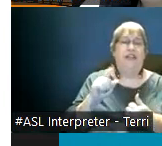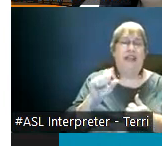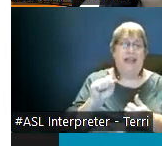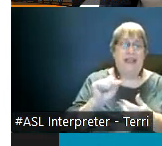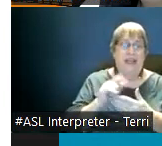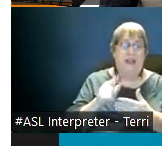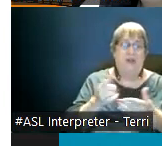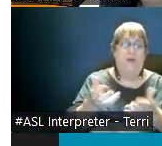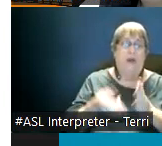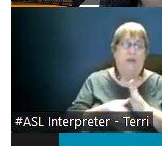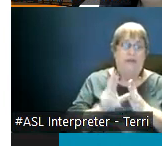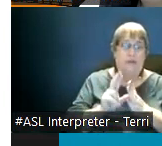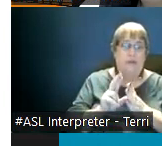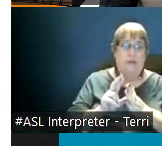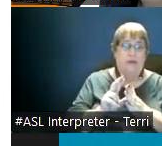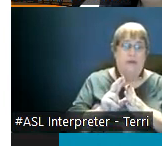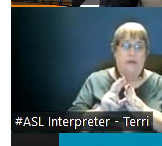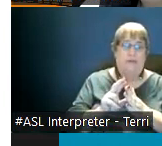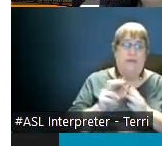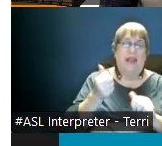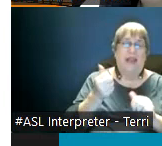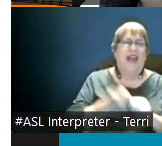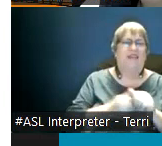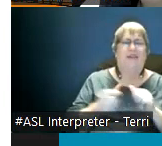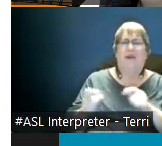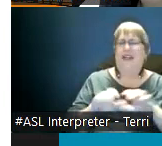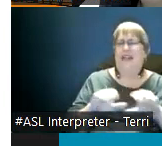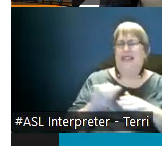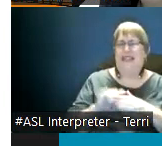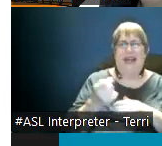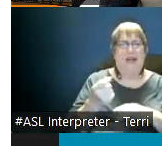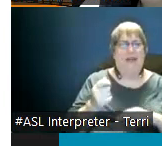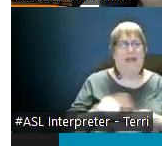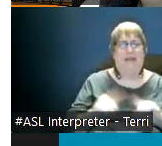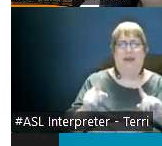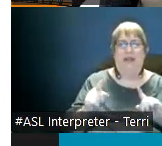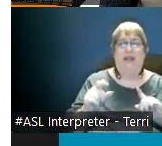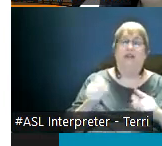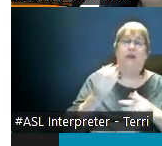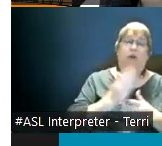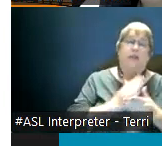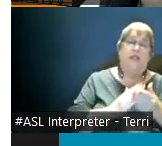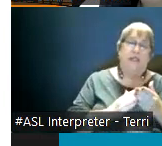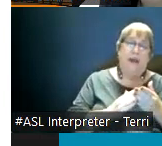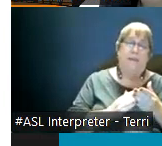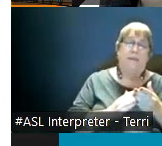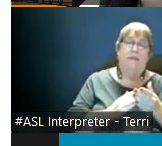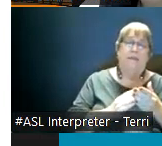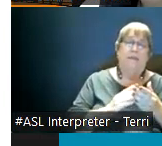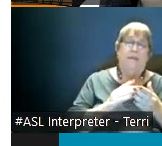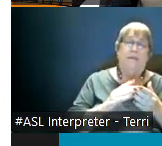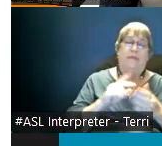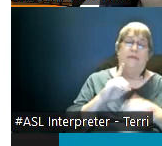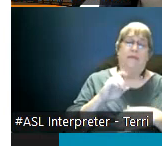reviewed um everyone does it slightly differently so i just want to note that so some folks some deans will say hey